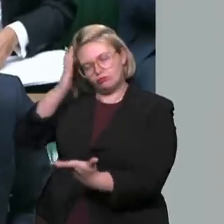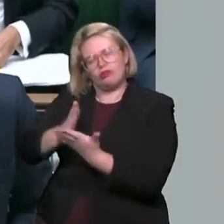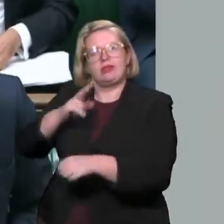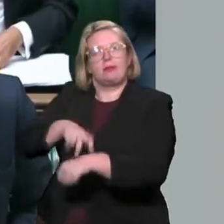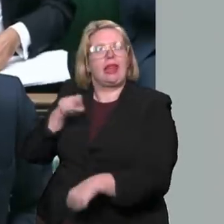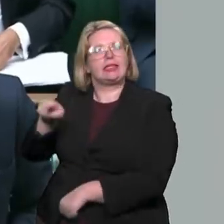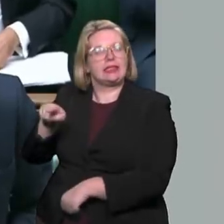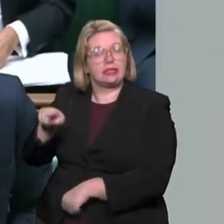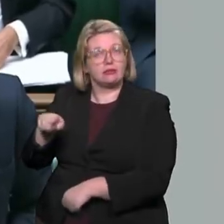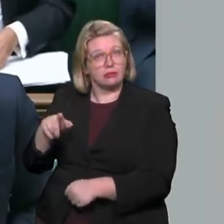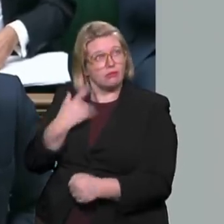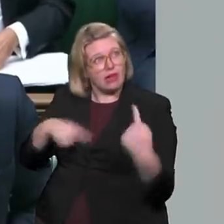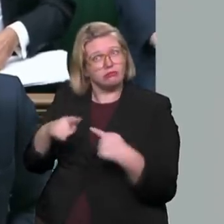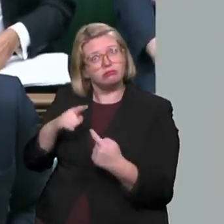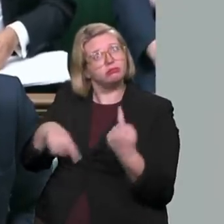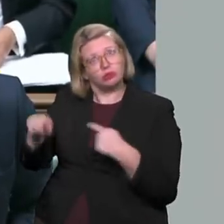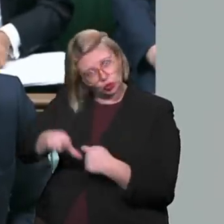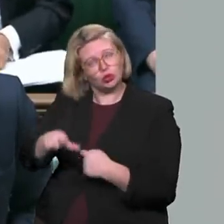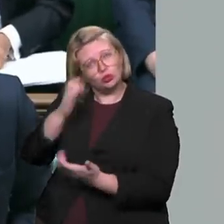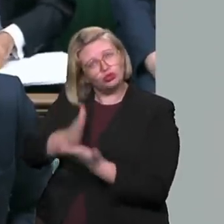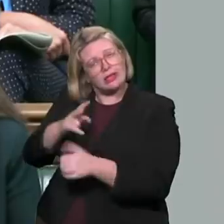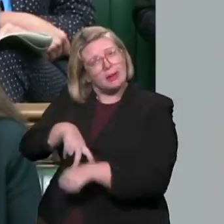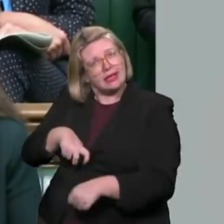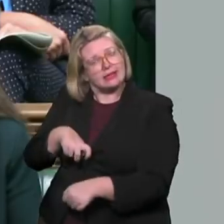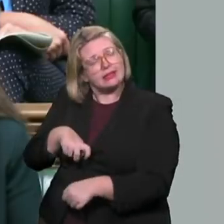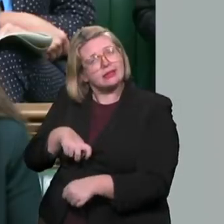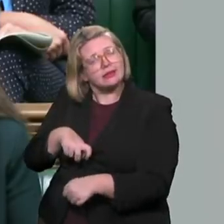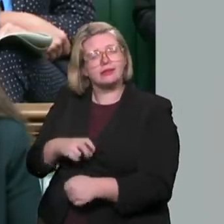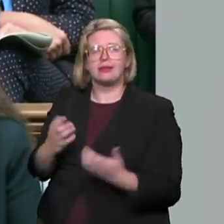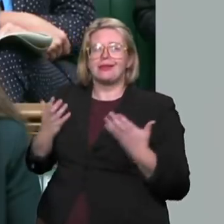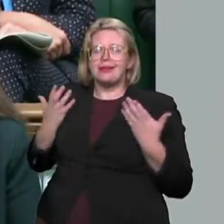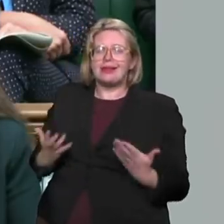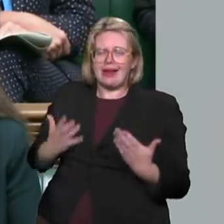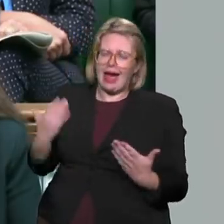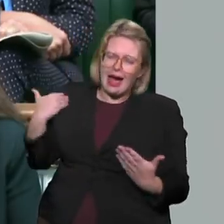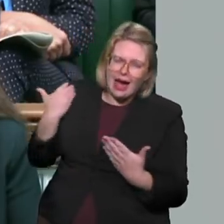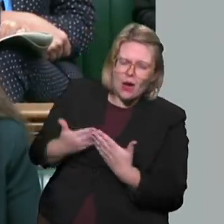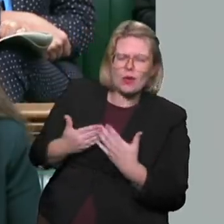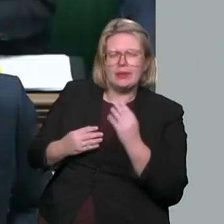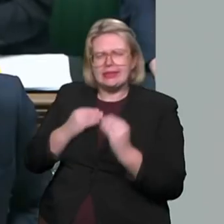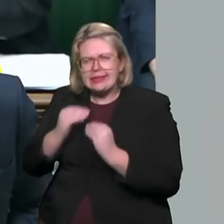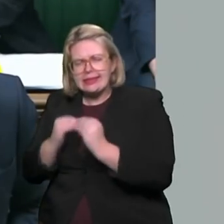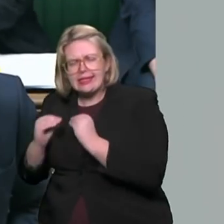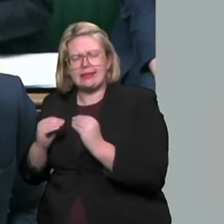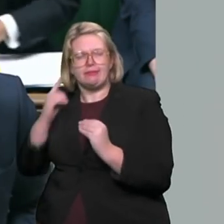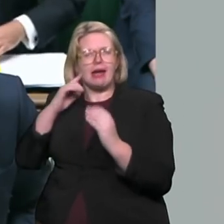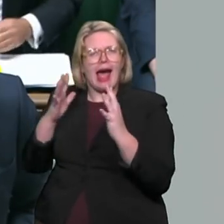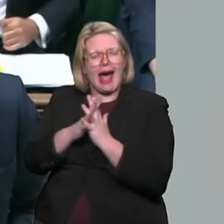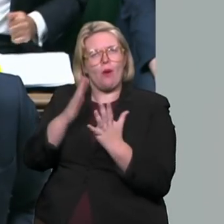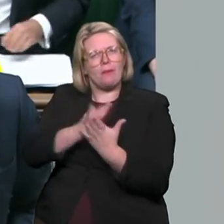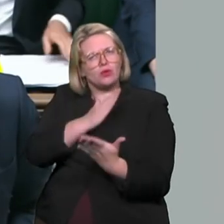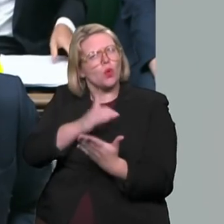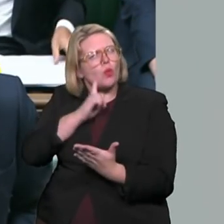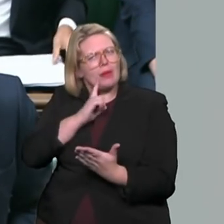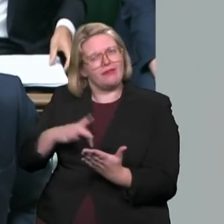And I believe that they can and that they should. And what we're doing now to make sure that women in particular feel safe at